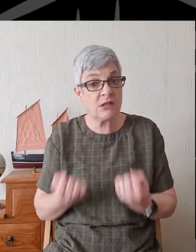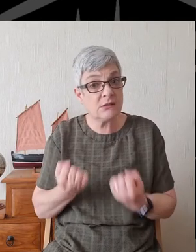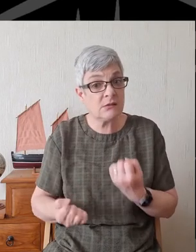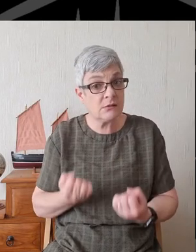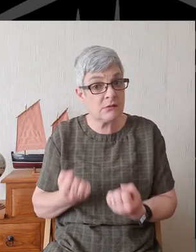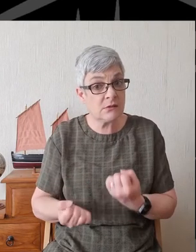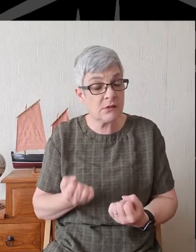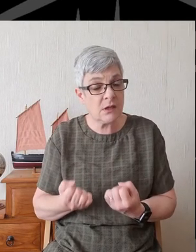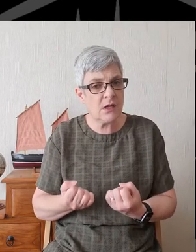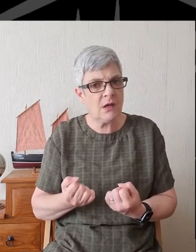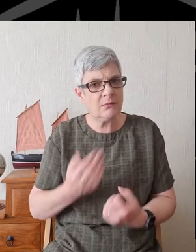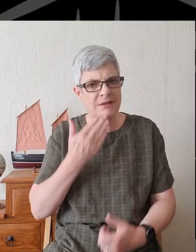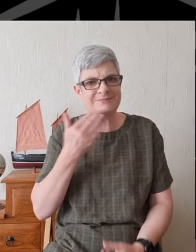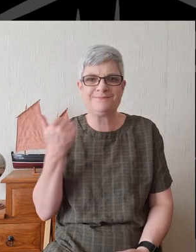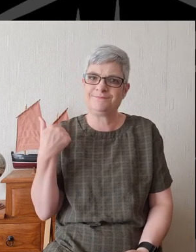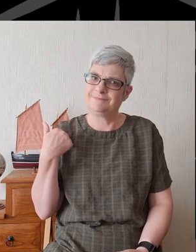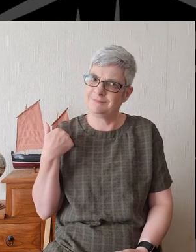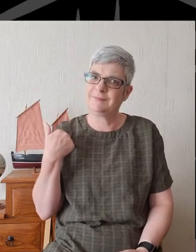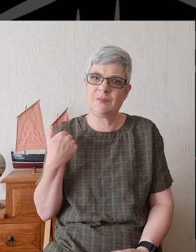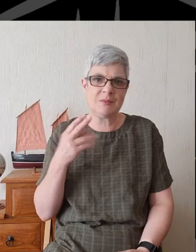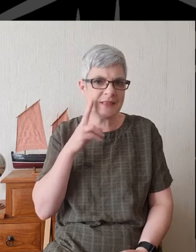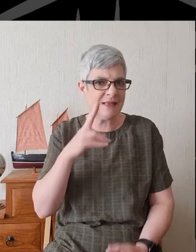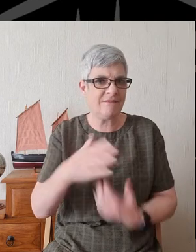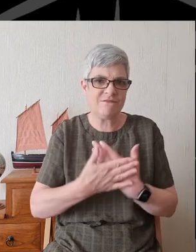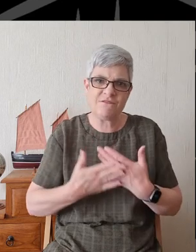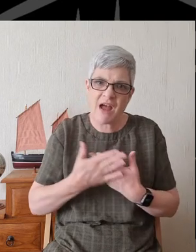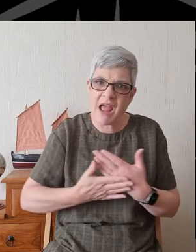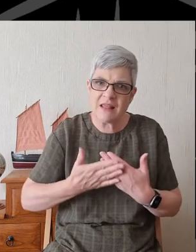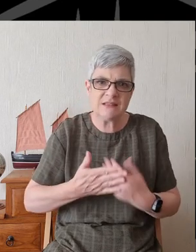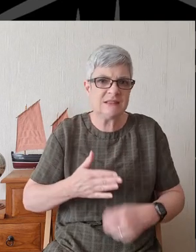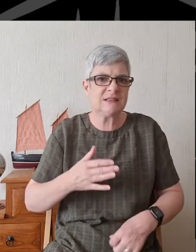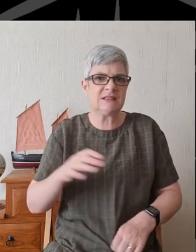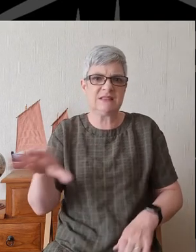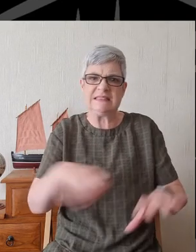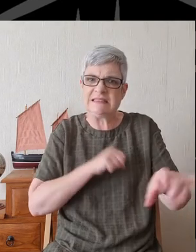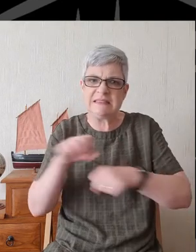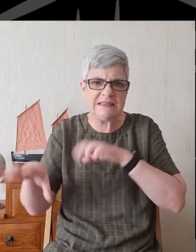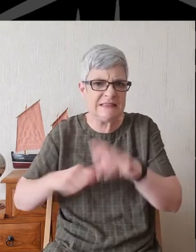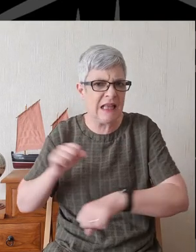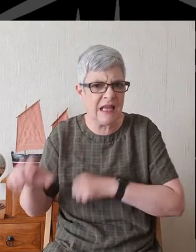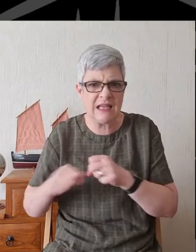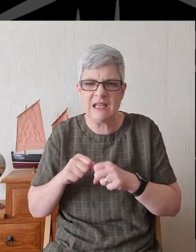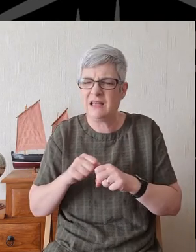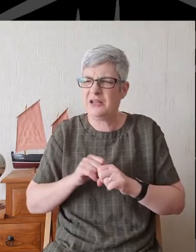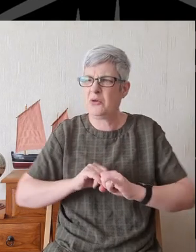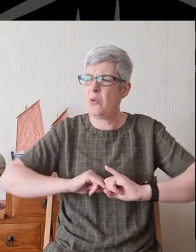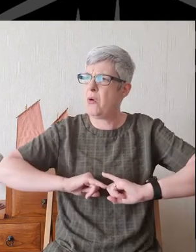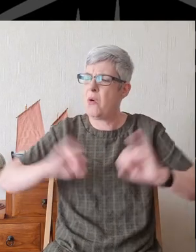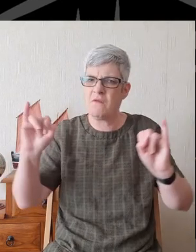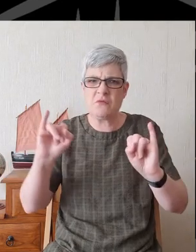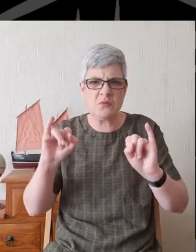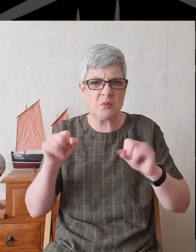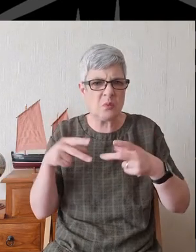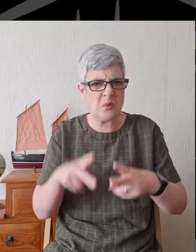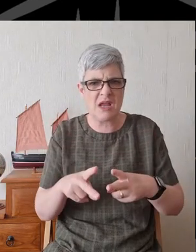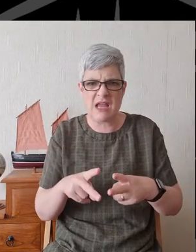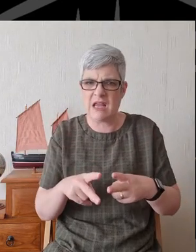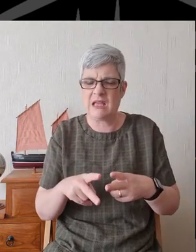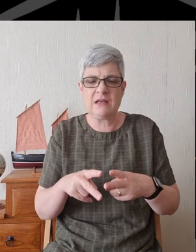Yet recent days Have seen violence And looting On an unprecedented scale In South Africa